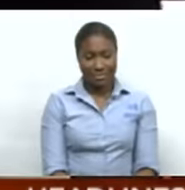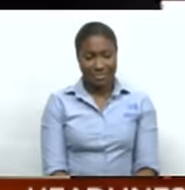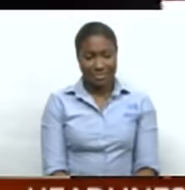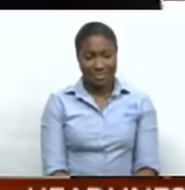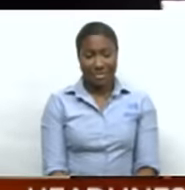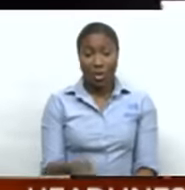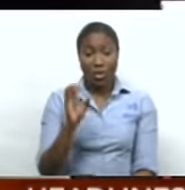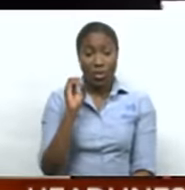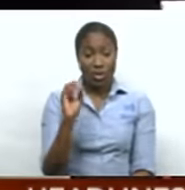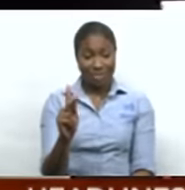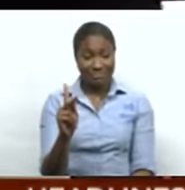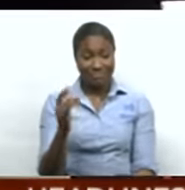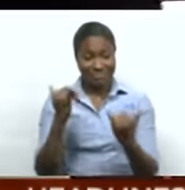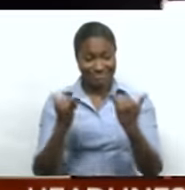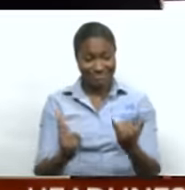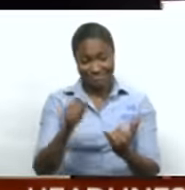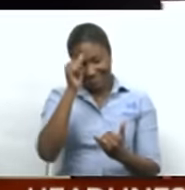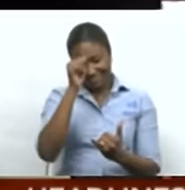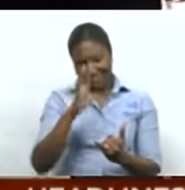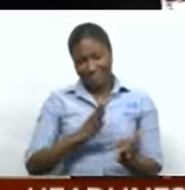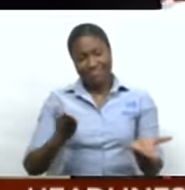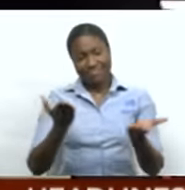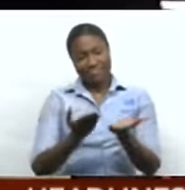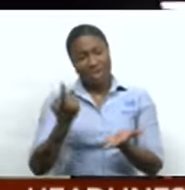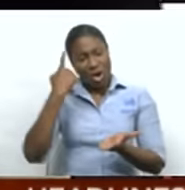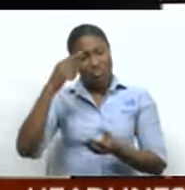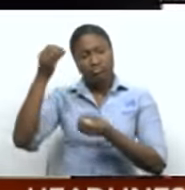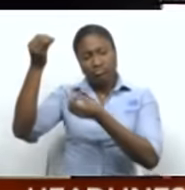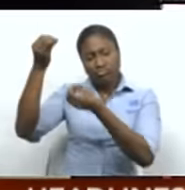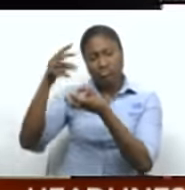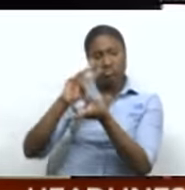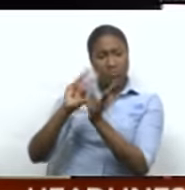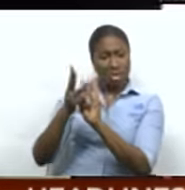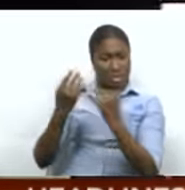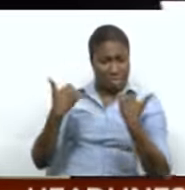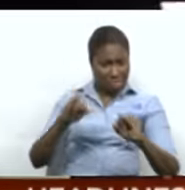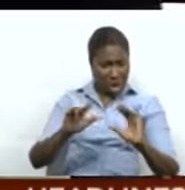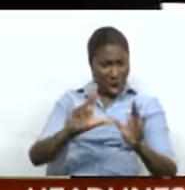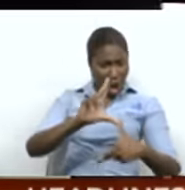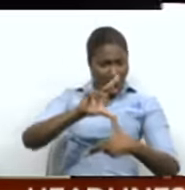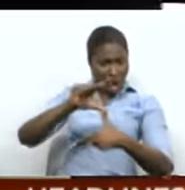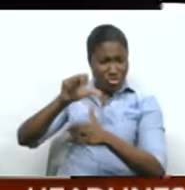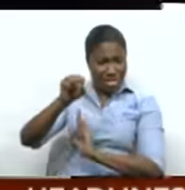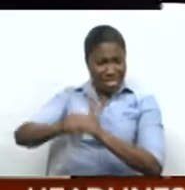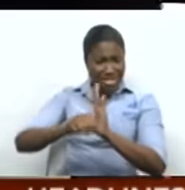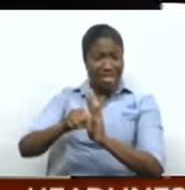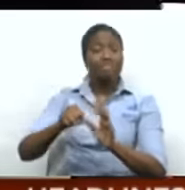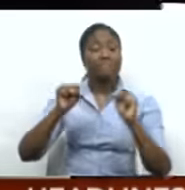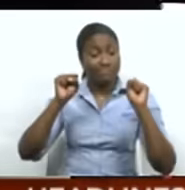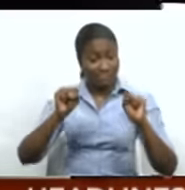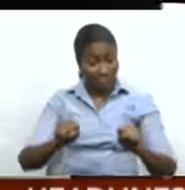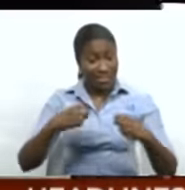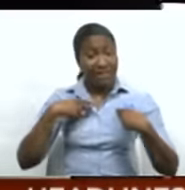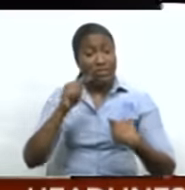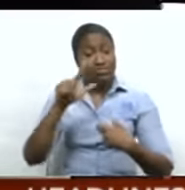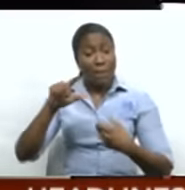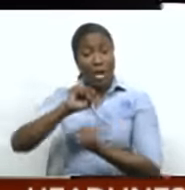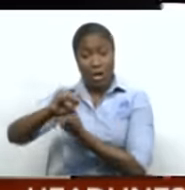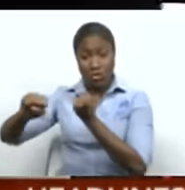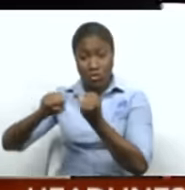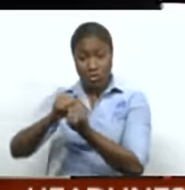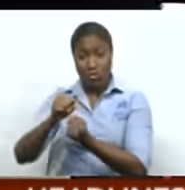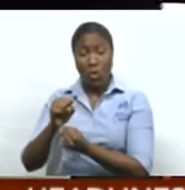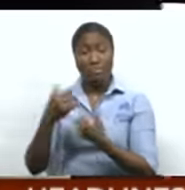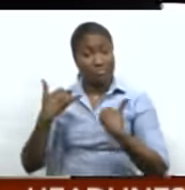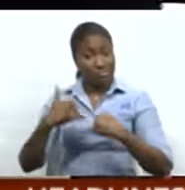Okay, so Killeen joins us now. We understand that it is still hurricane season. Yeah, we have tropical storms shown, barely hanging on,